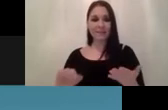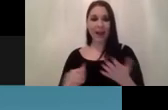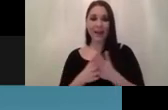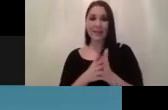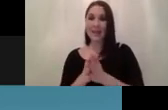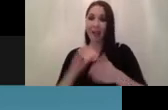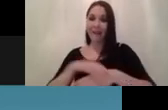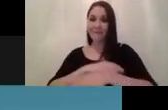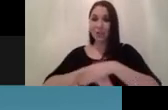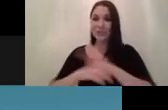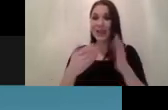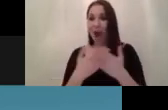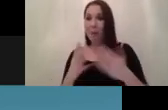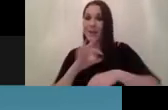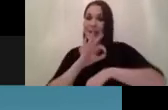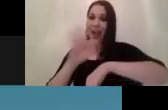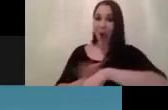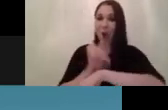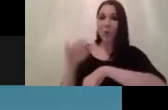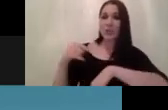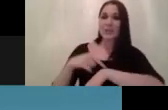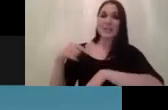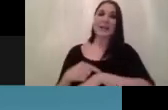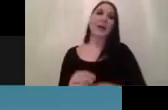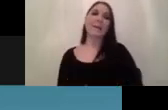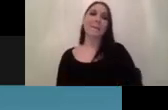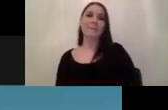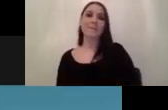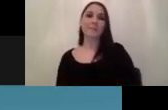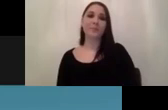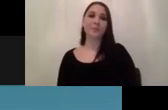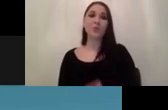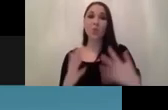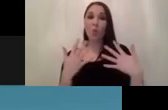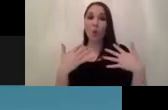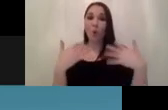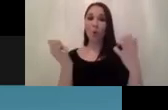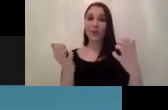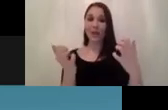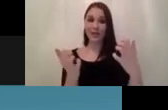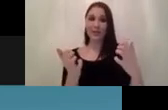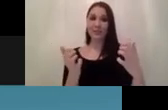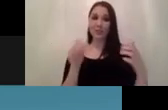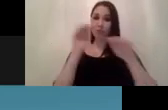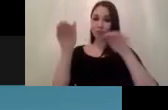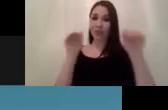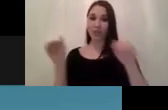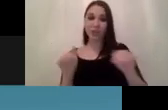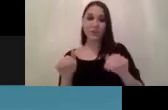it takes to deliver the project so for the rice score ai audience analyzer let's just say we could reach 250